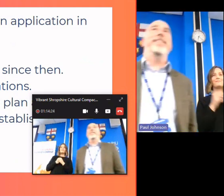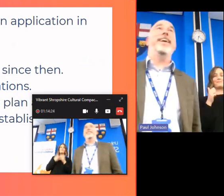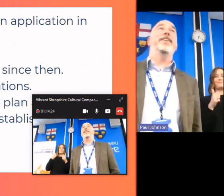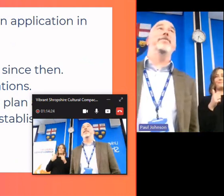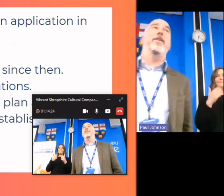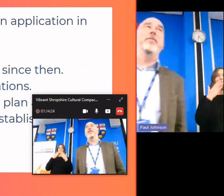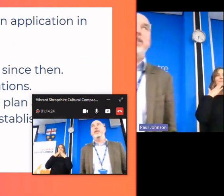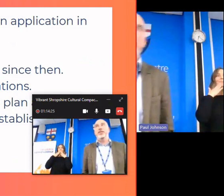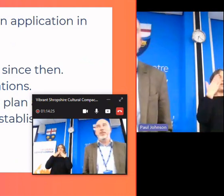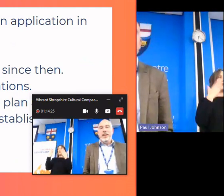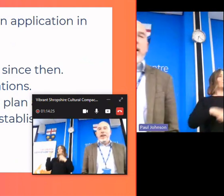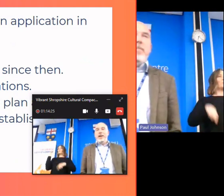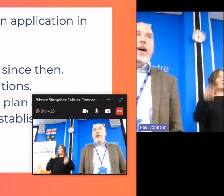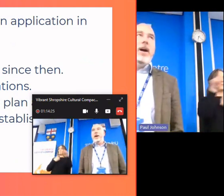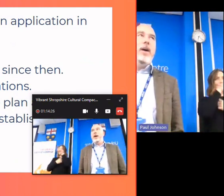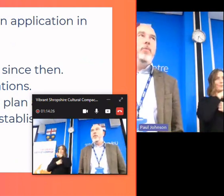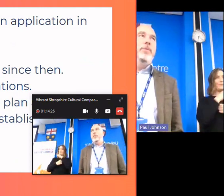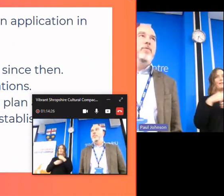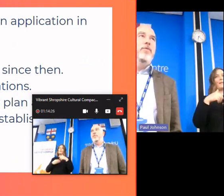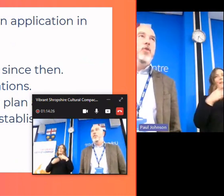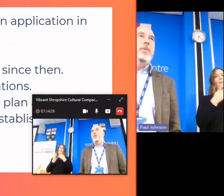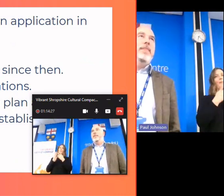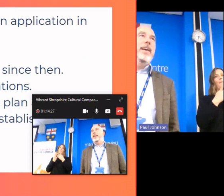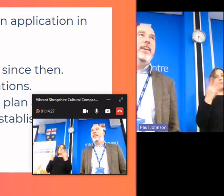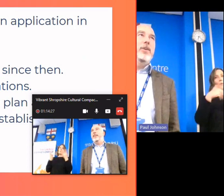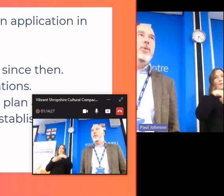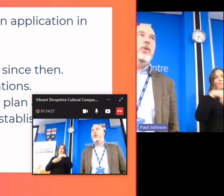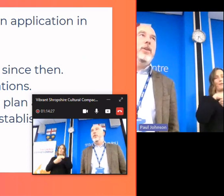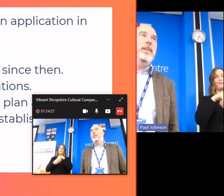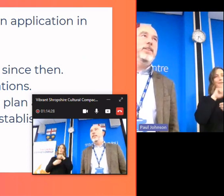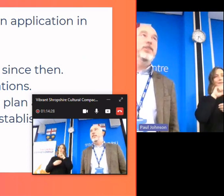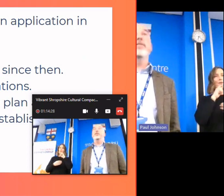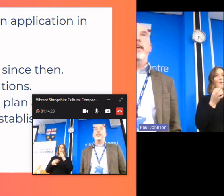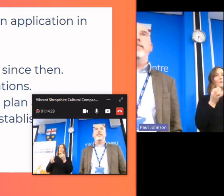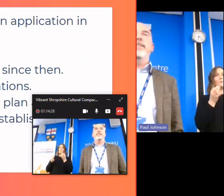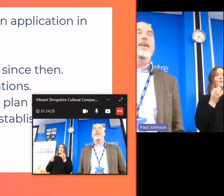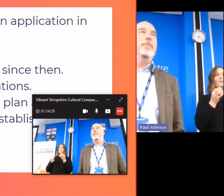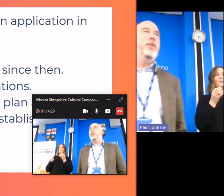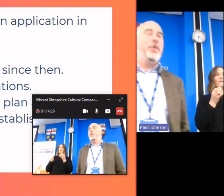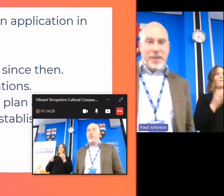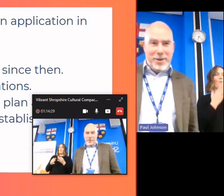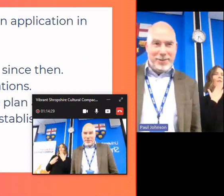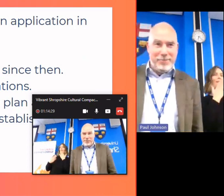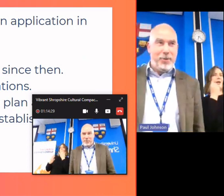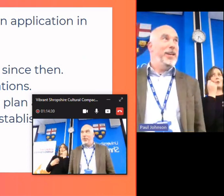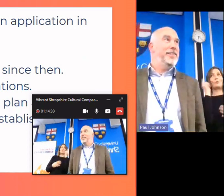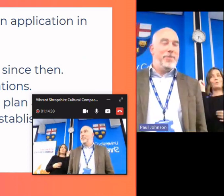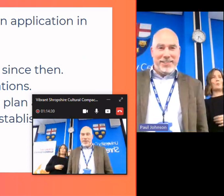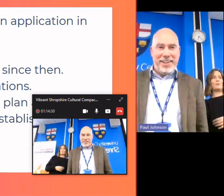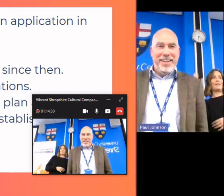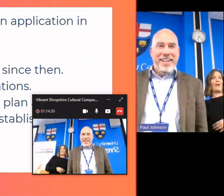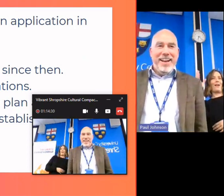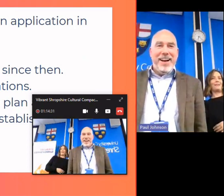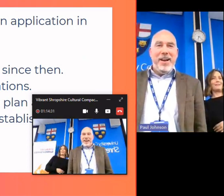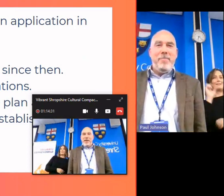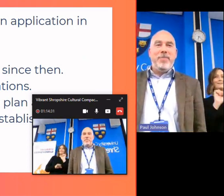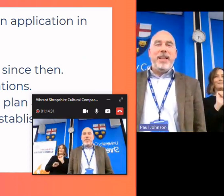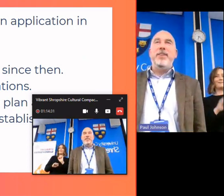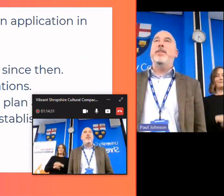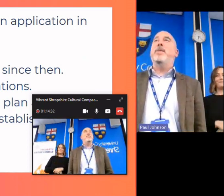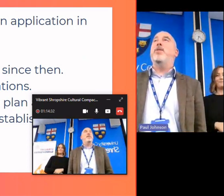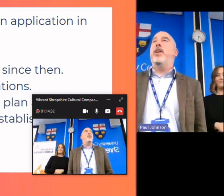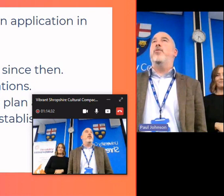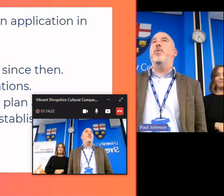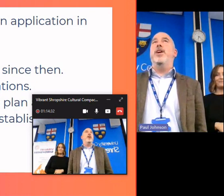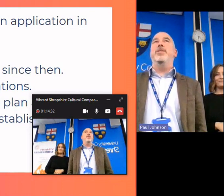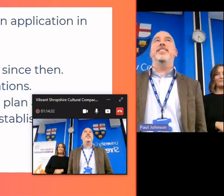great thank you very much um i'll be formally thanking you on i think two slides time but i won't i won't spoil that surprise um